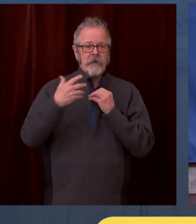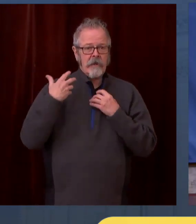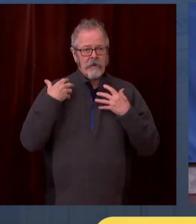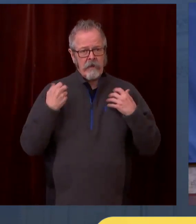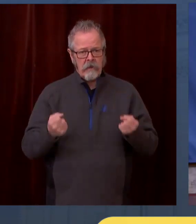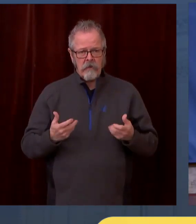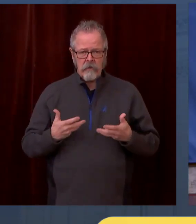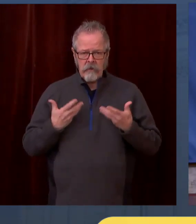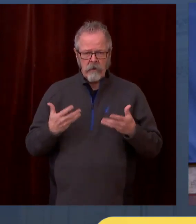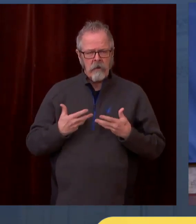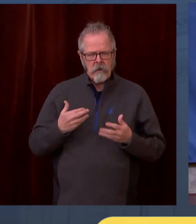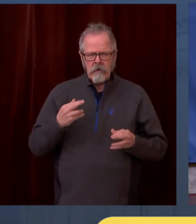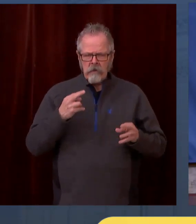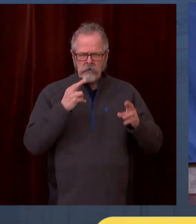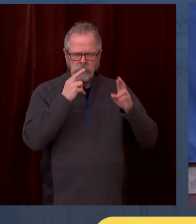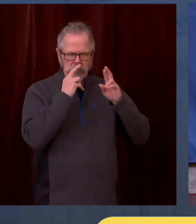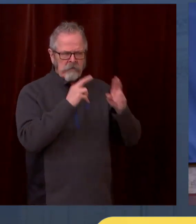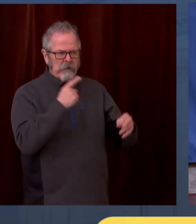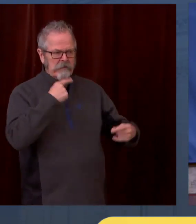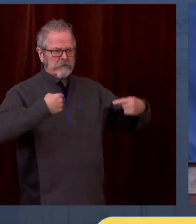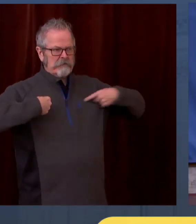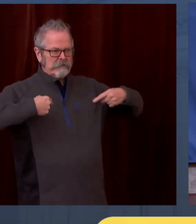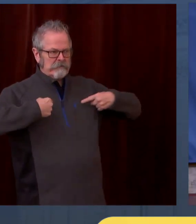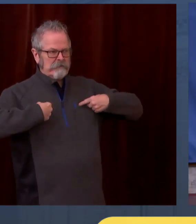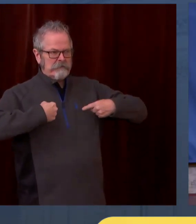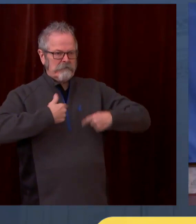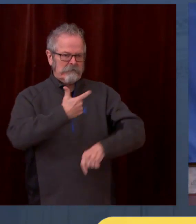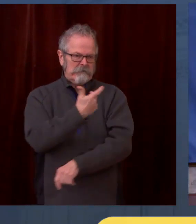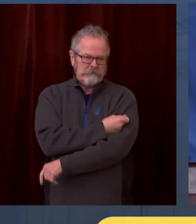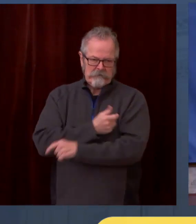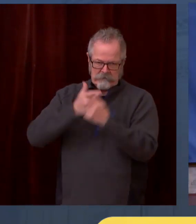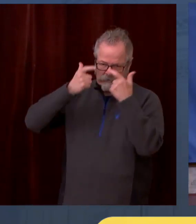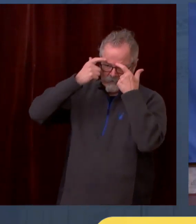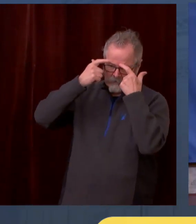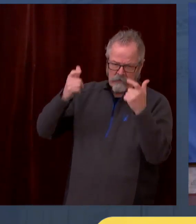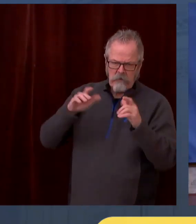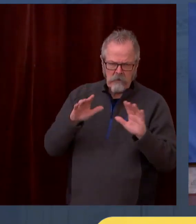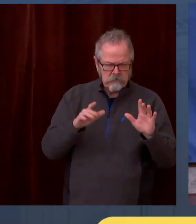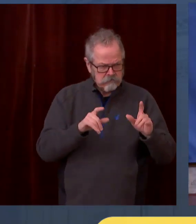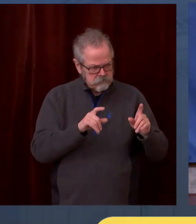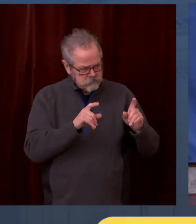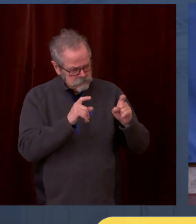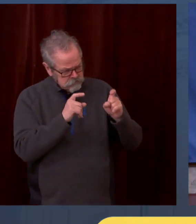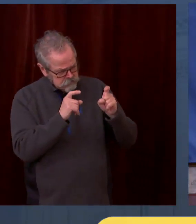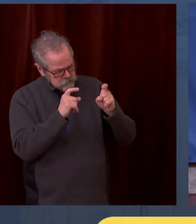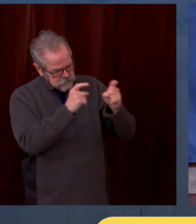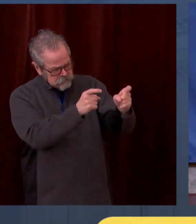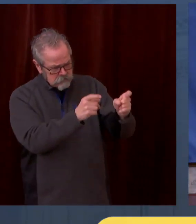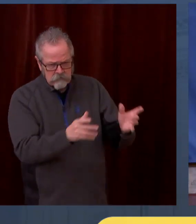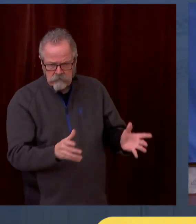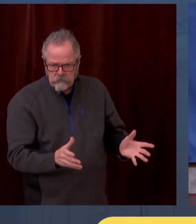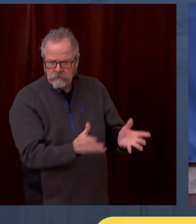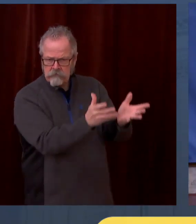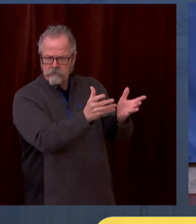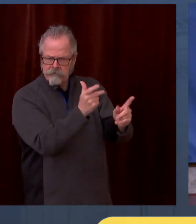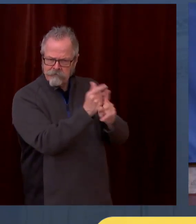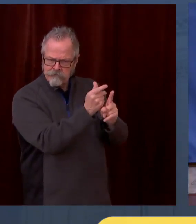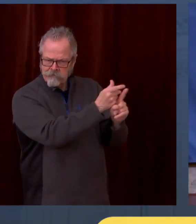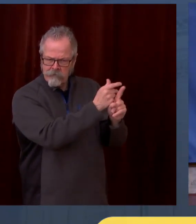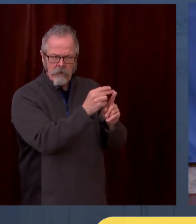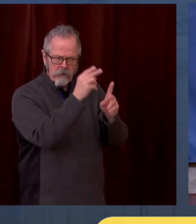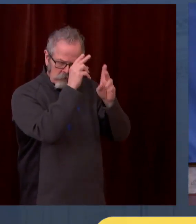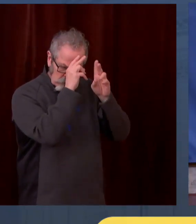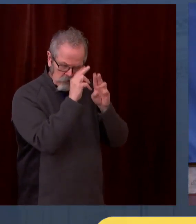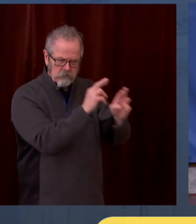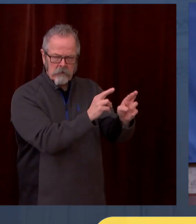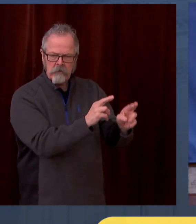And if you quote, open it up to everybody, that means somebody who's had a double lung transplant, doesn't get it. And this is a hard